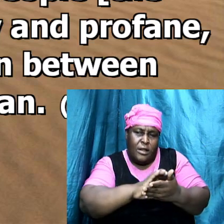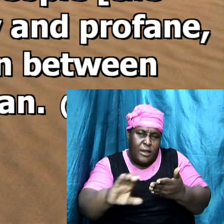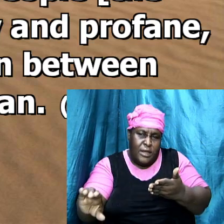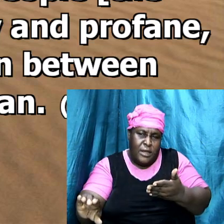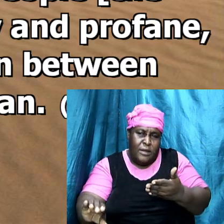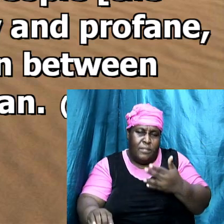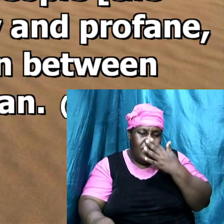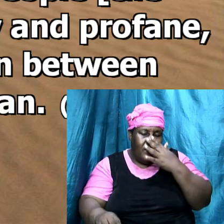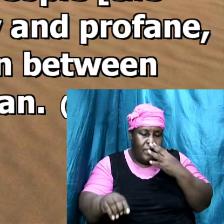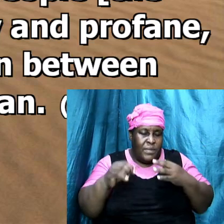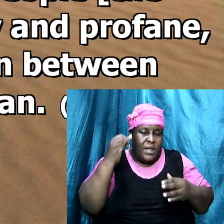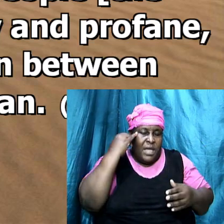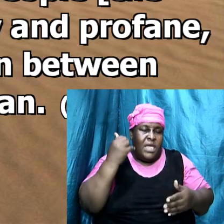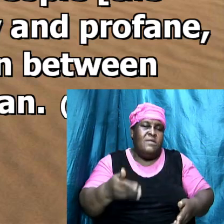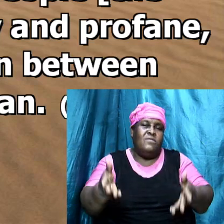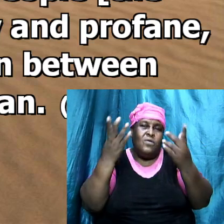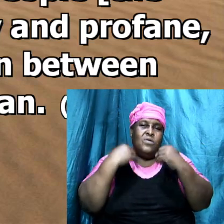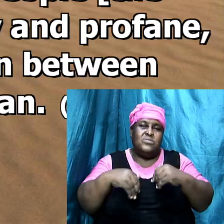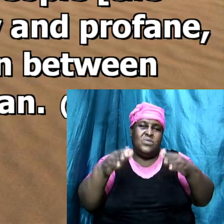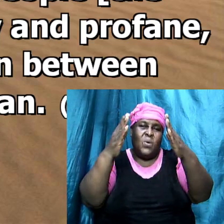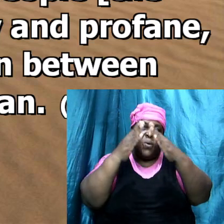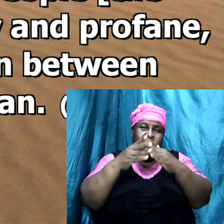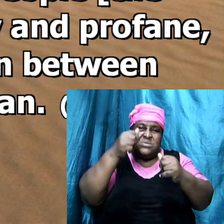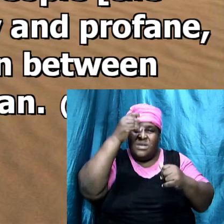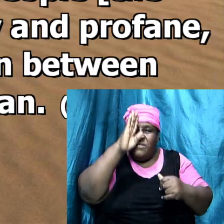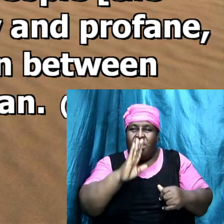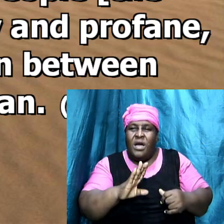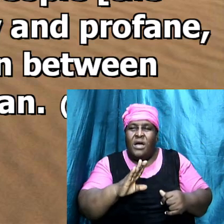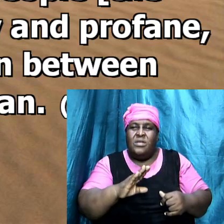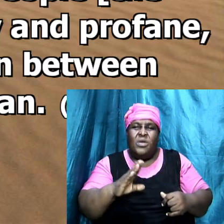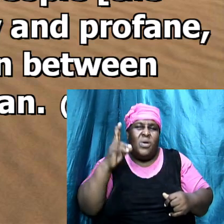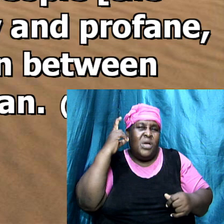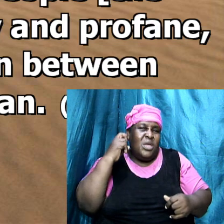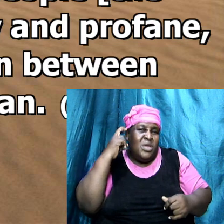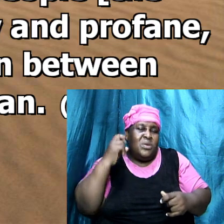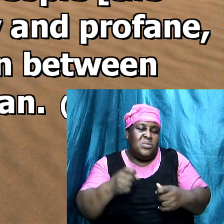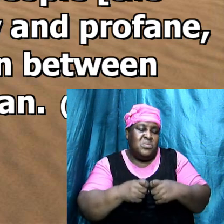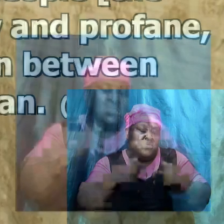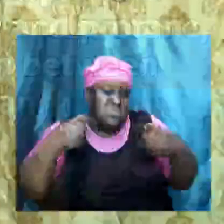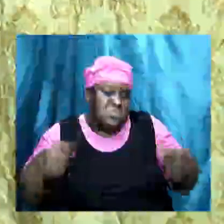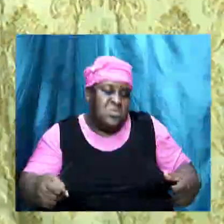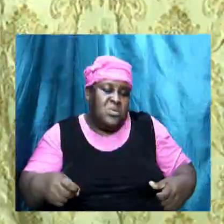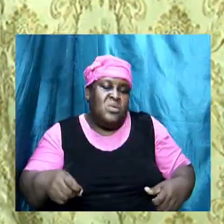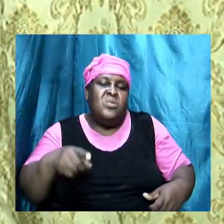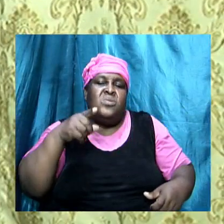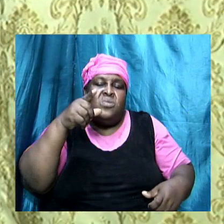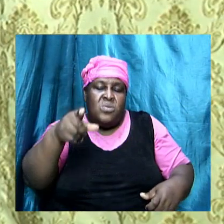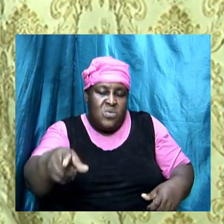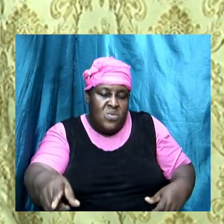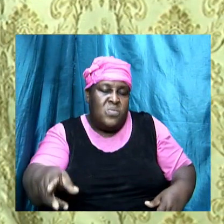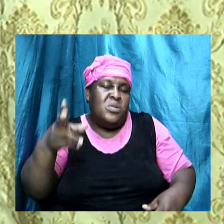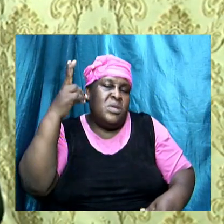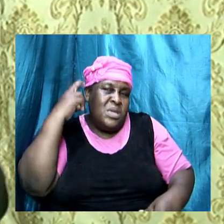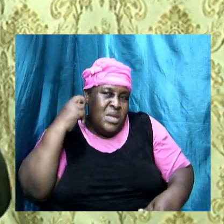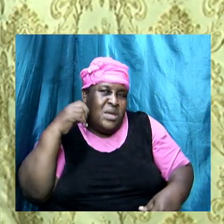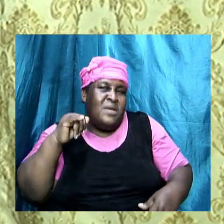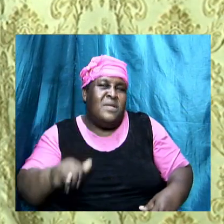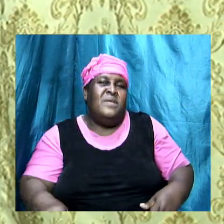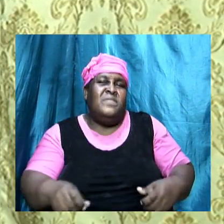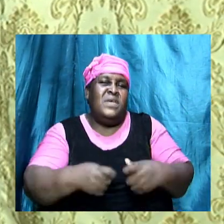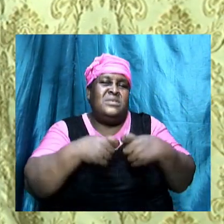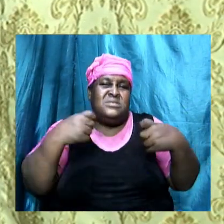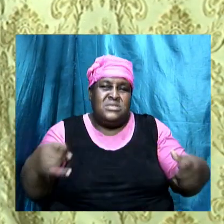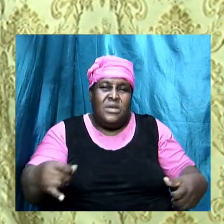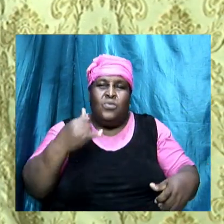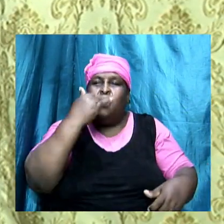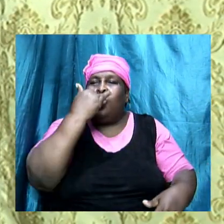if you come to the house of God you will hear that you are a sinner if you come to the house of God you shall hear that sin